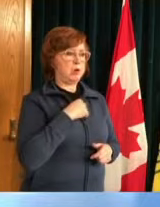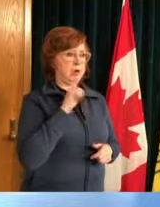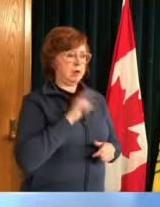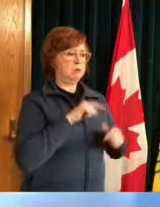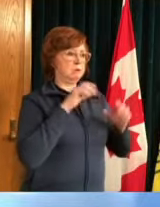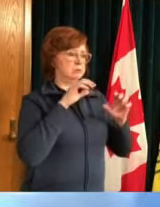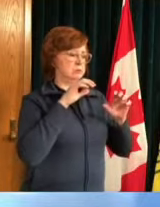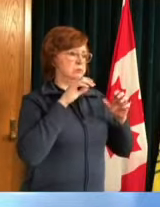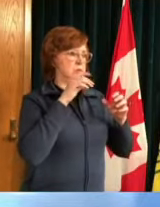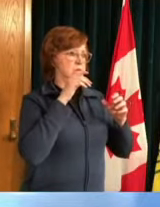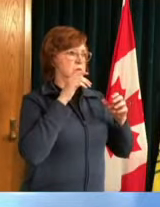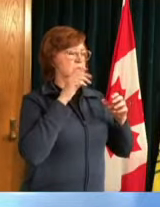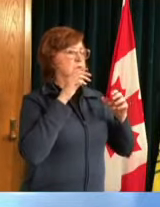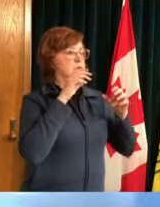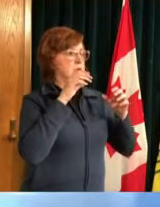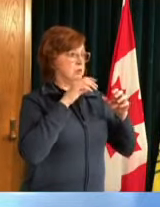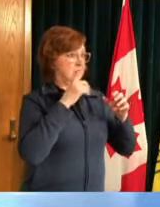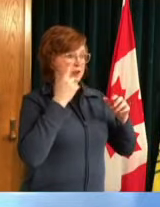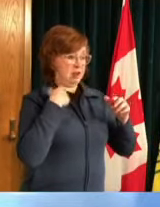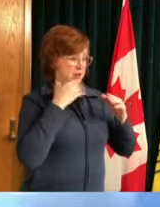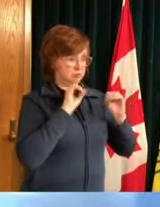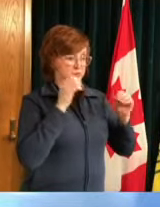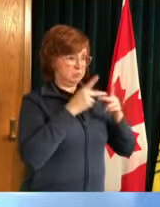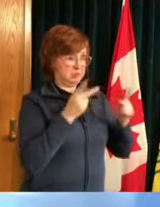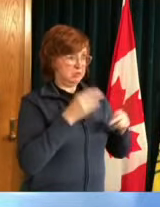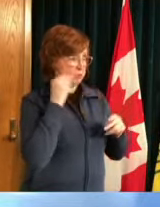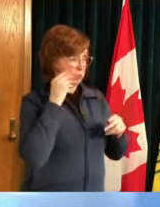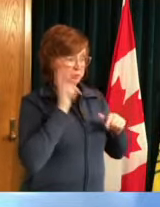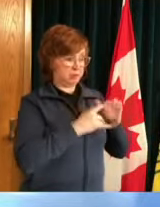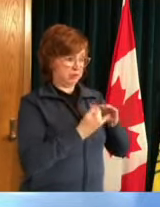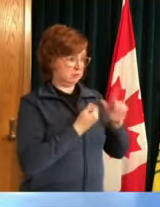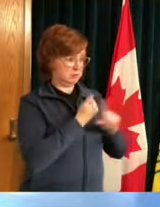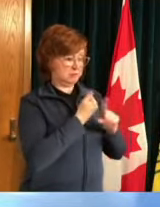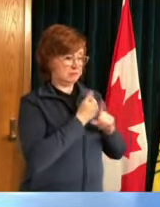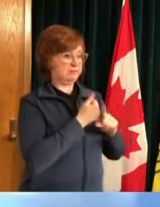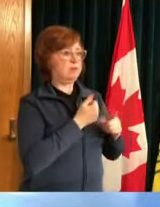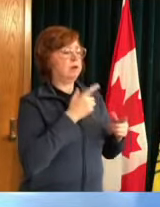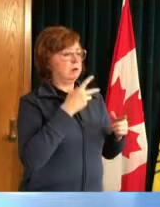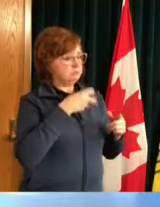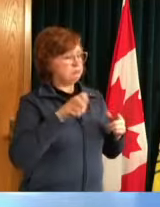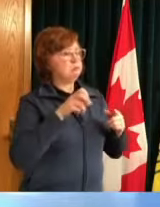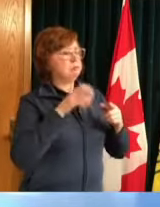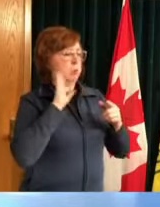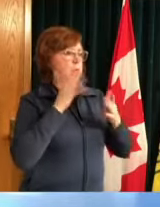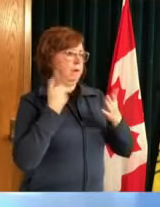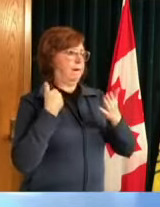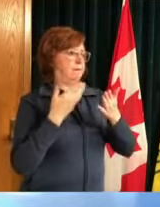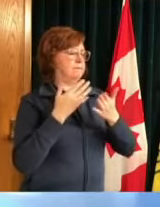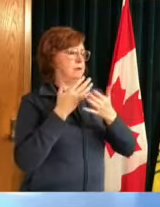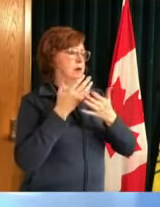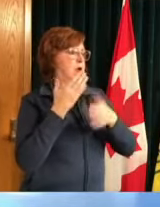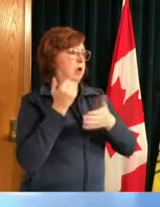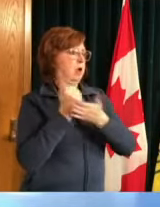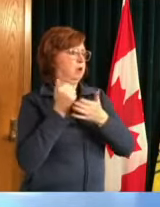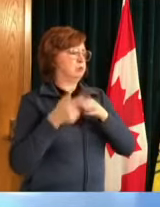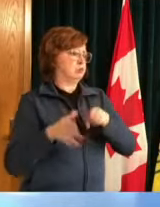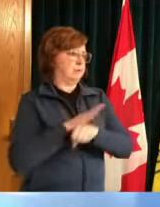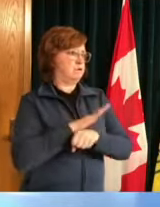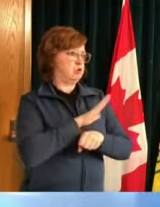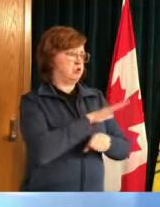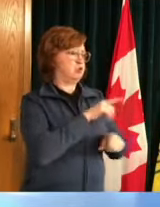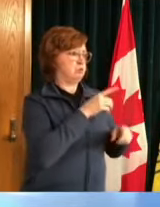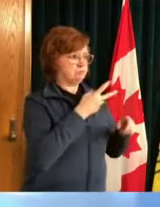where you know public health and social services will assist and i think that where that is required is also going to be a critical tool